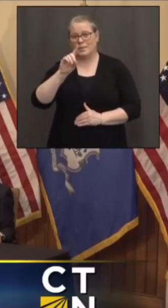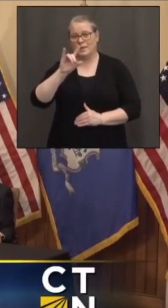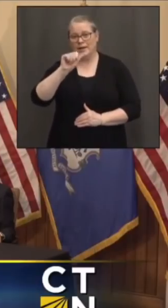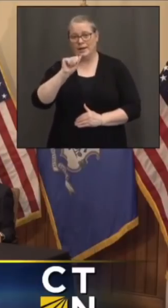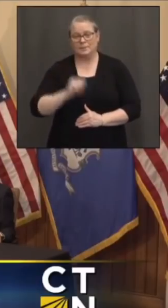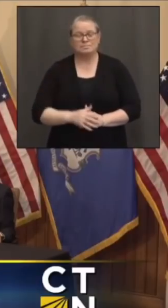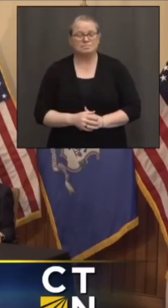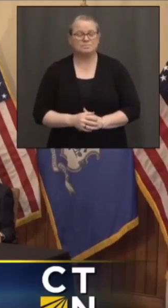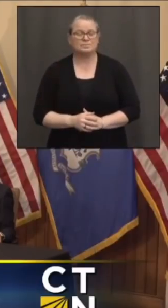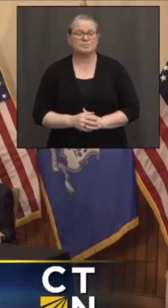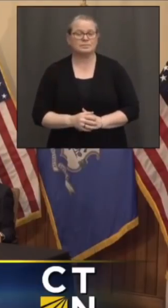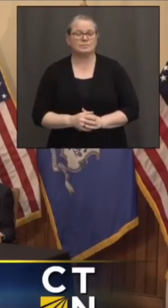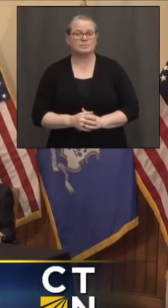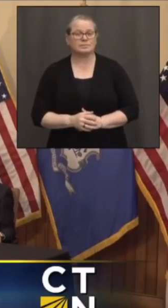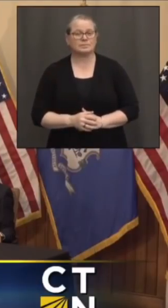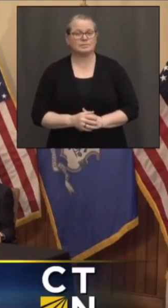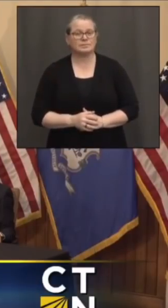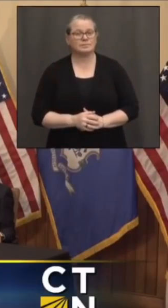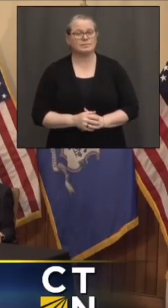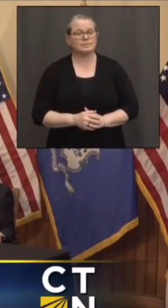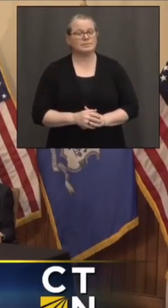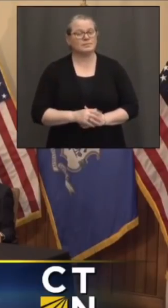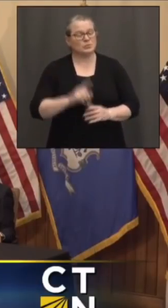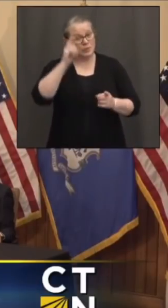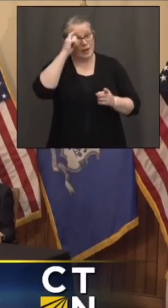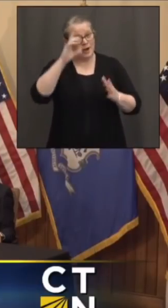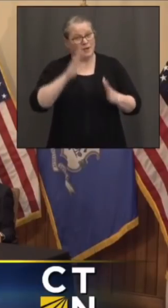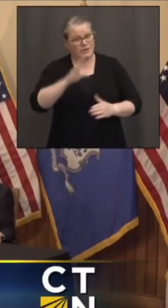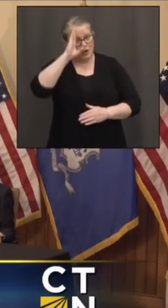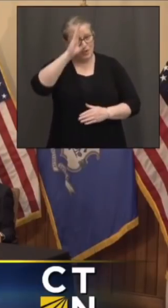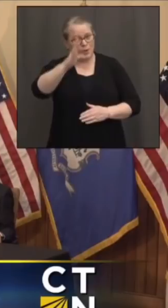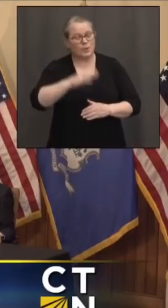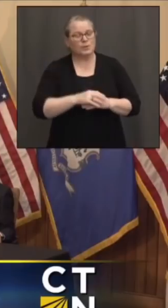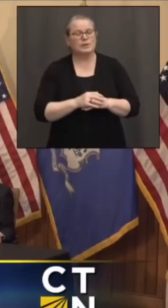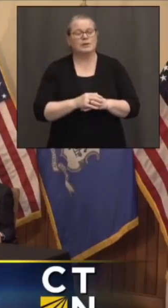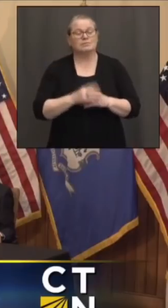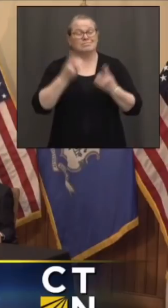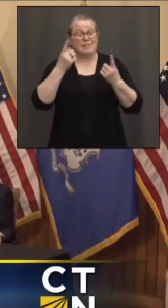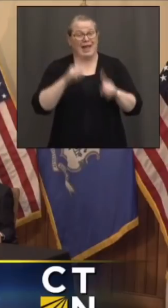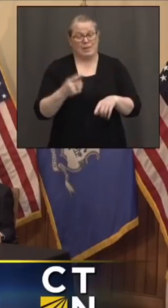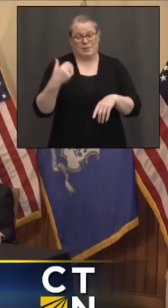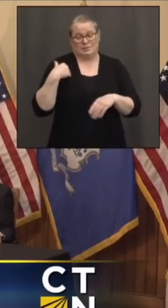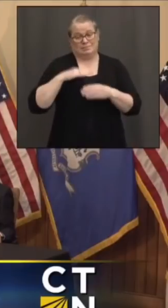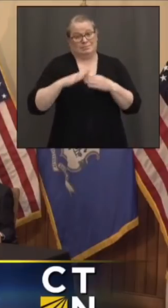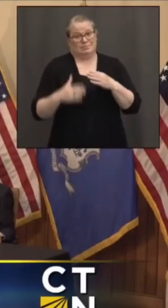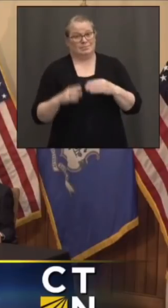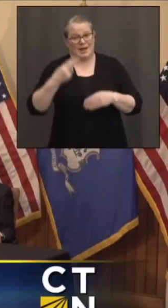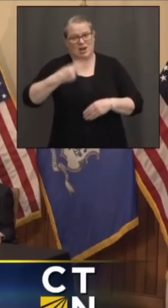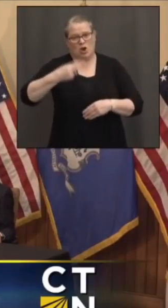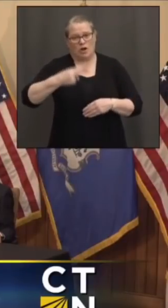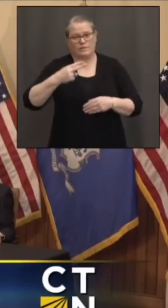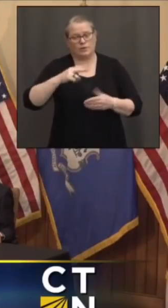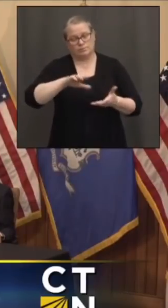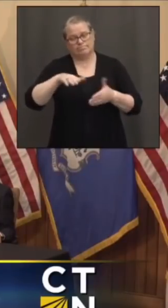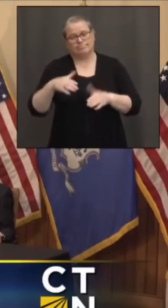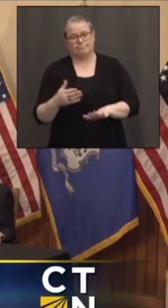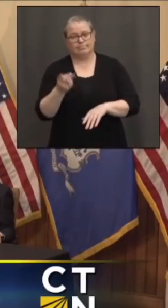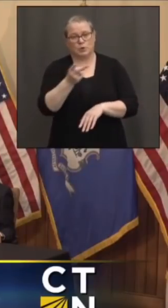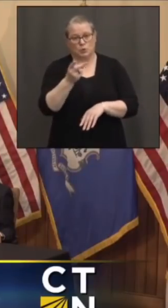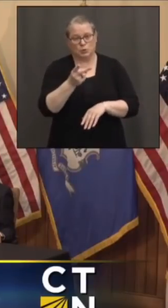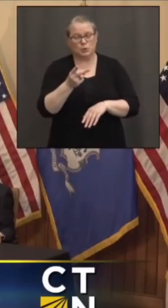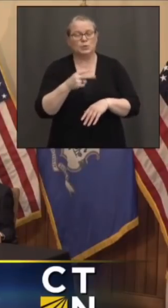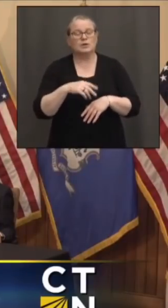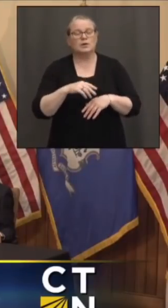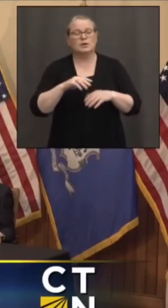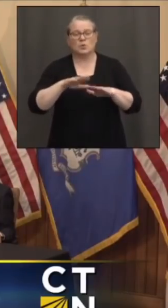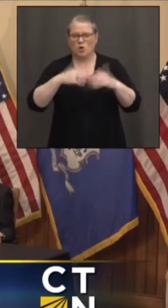Thanks. Governor Julia Bergman from Hearst. In regard to the tragedies in Hartford over the weekend, you'd indicated at the outset that gun